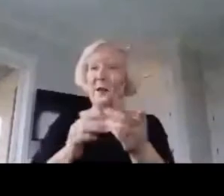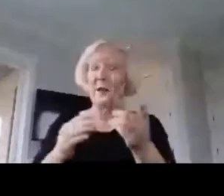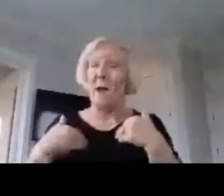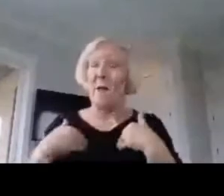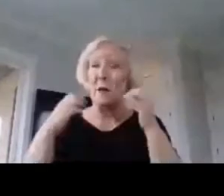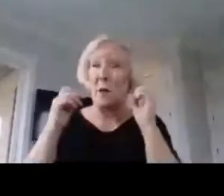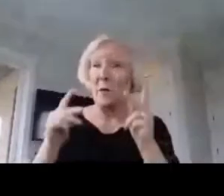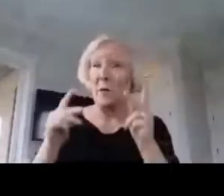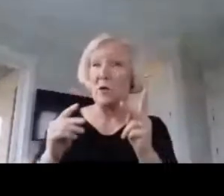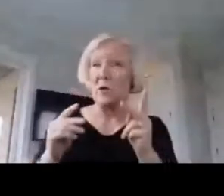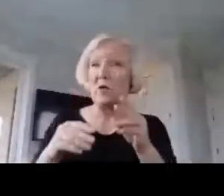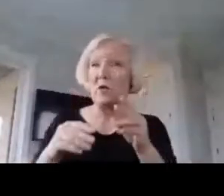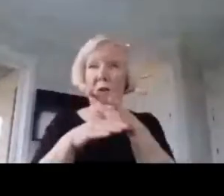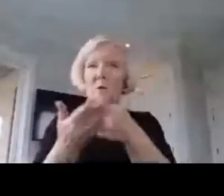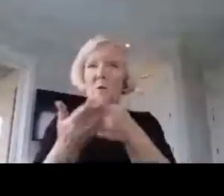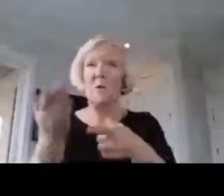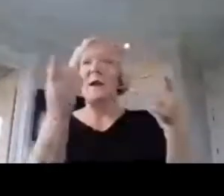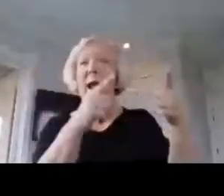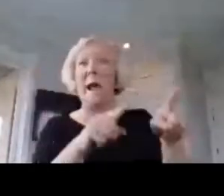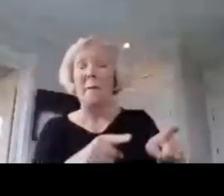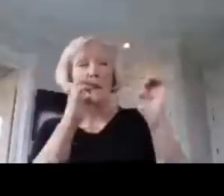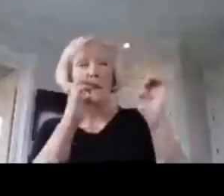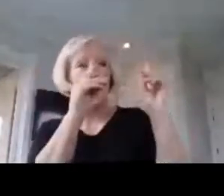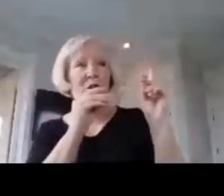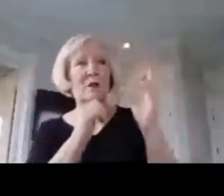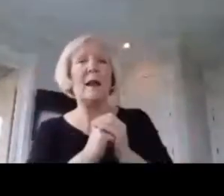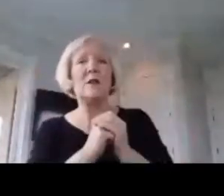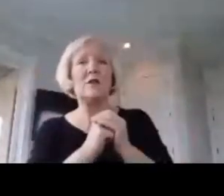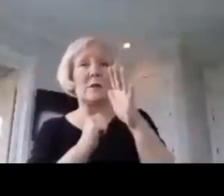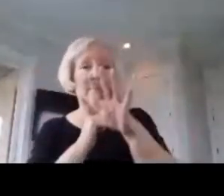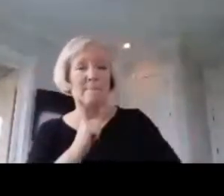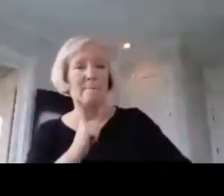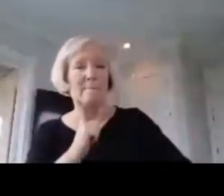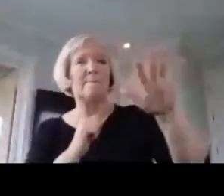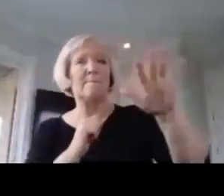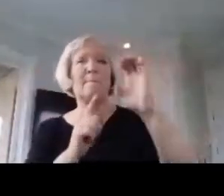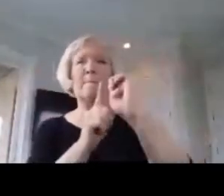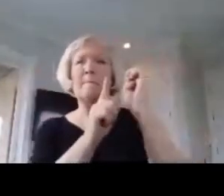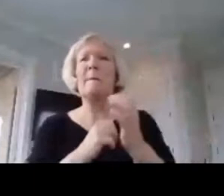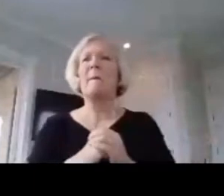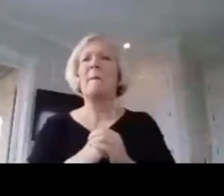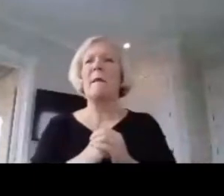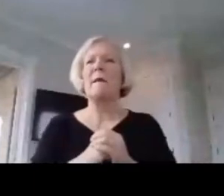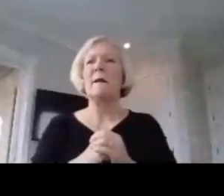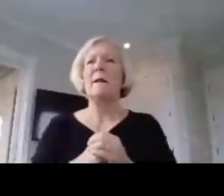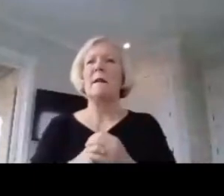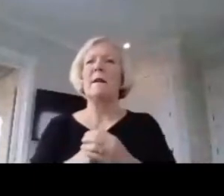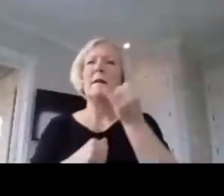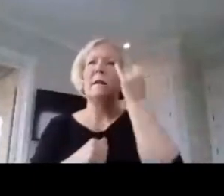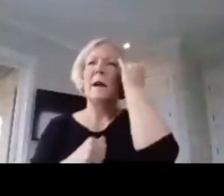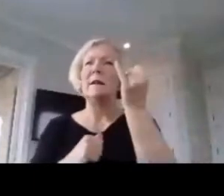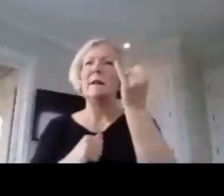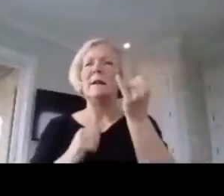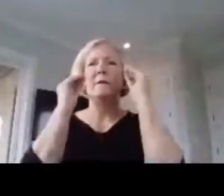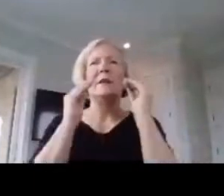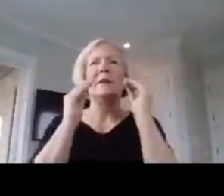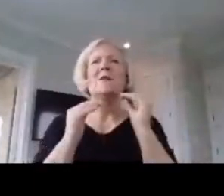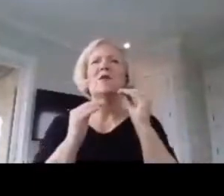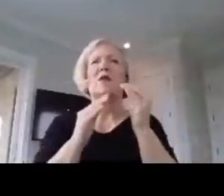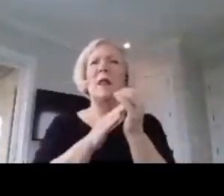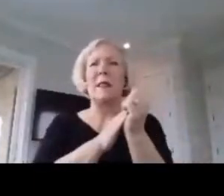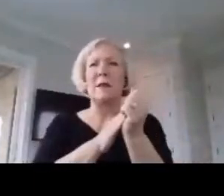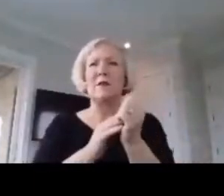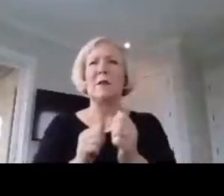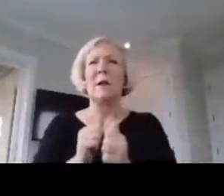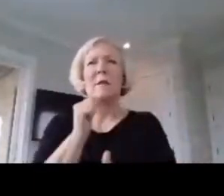influence what happens in the education landscape. The notion of teacher leadership is perhaps the most